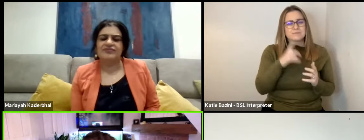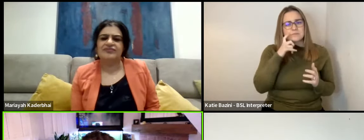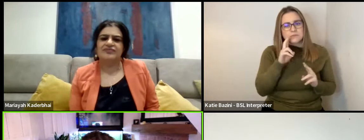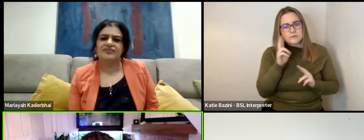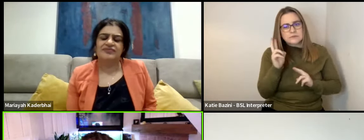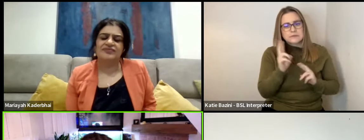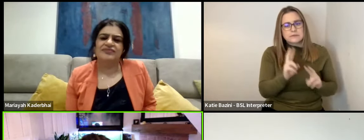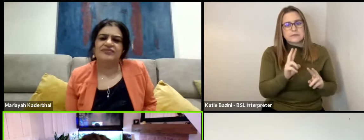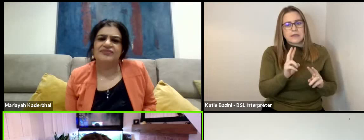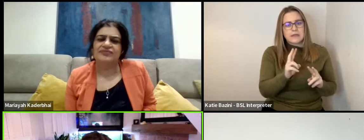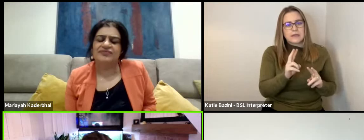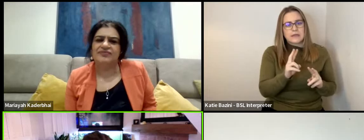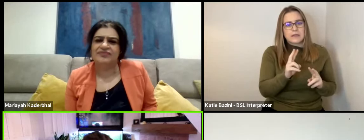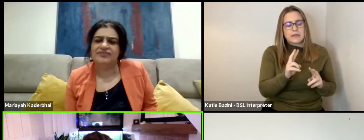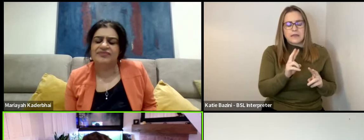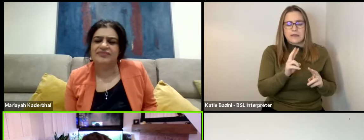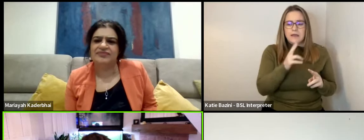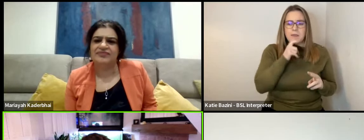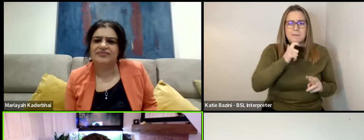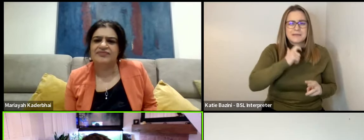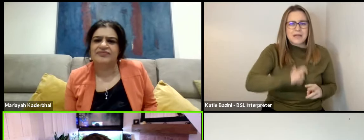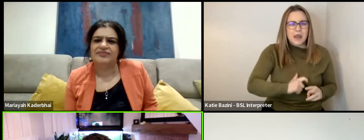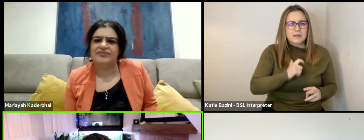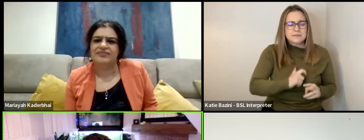in that sense, the masculinity.